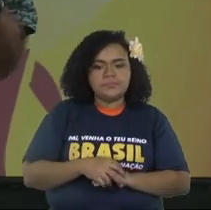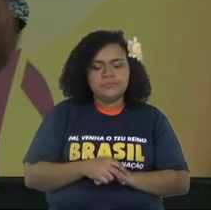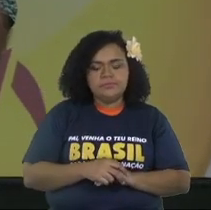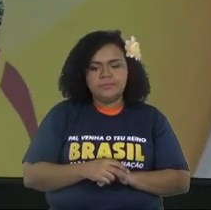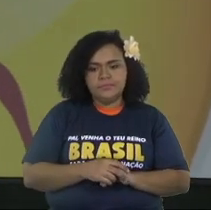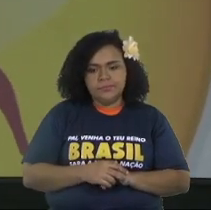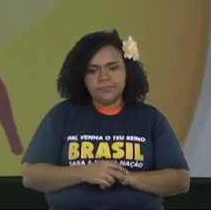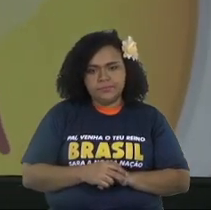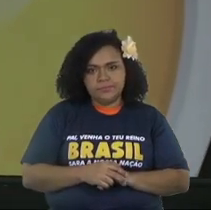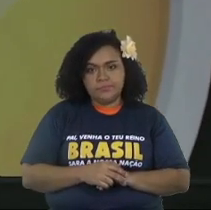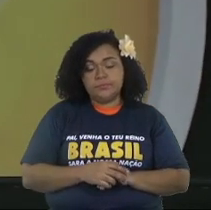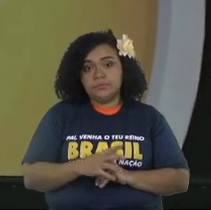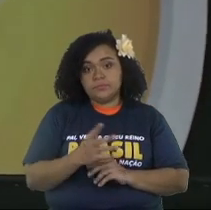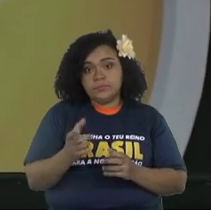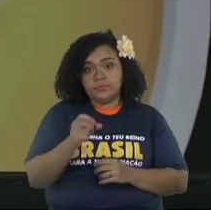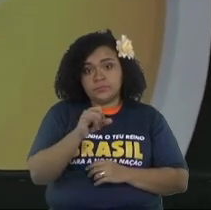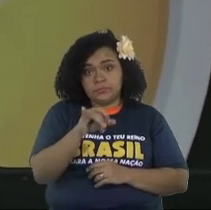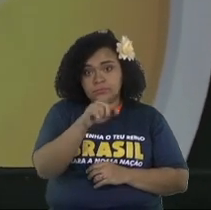let's keep going